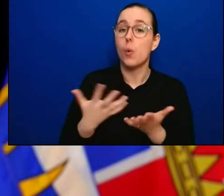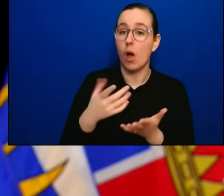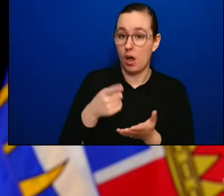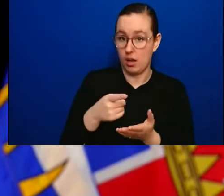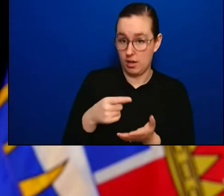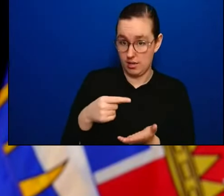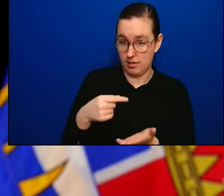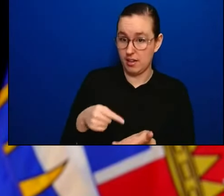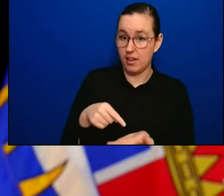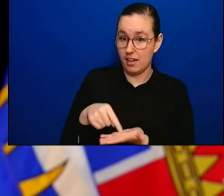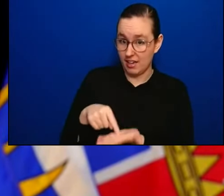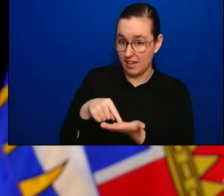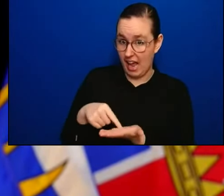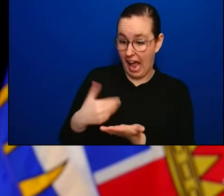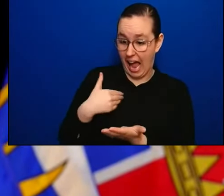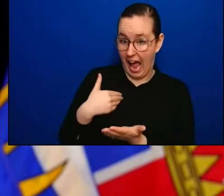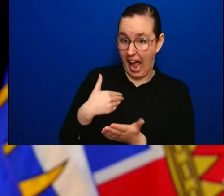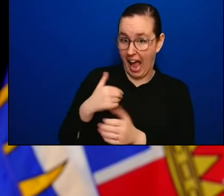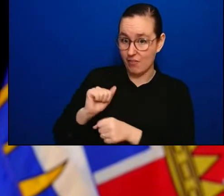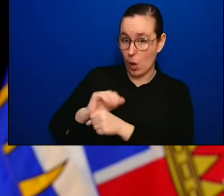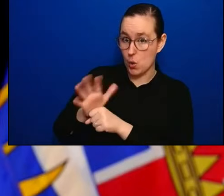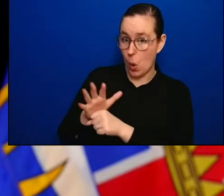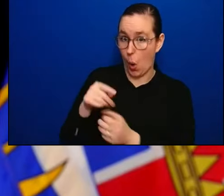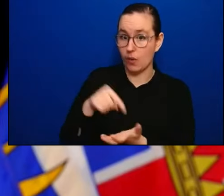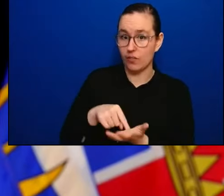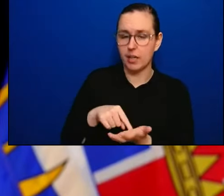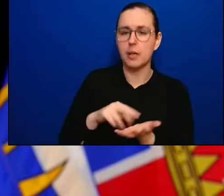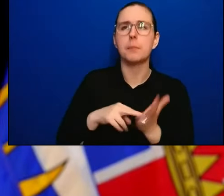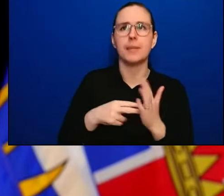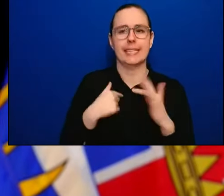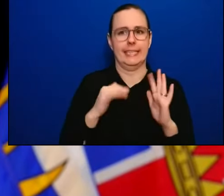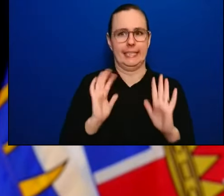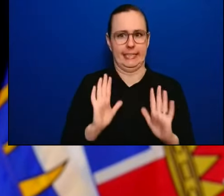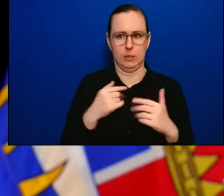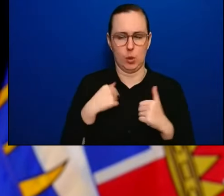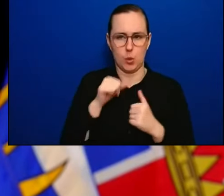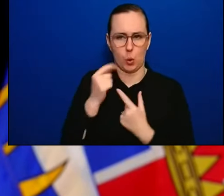the For the next question, go to Lisa from Vancouver Sun.